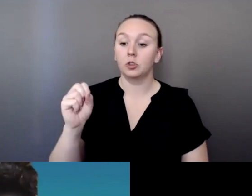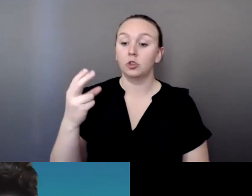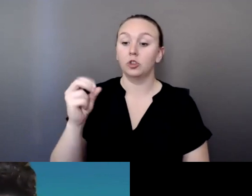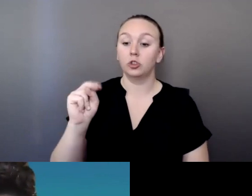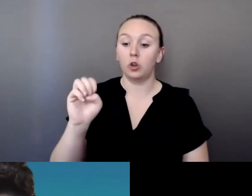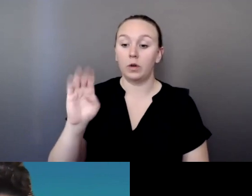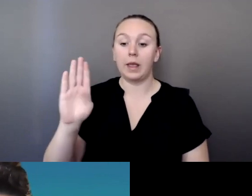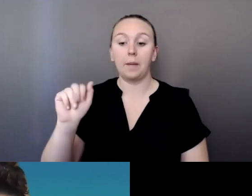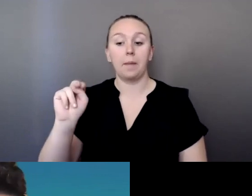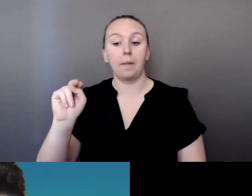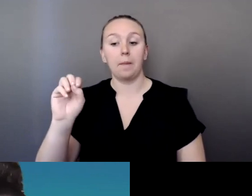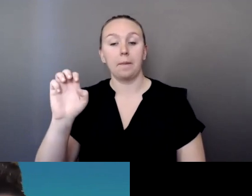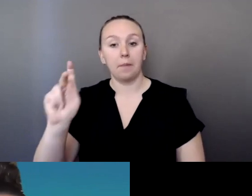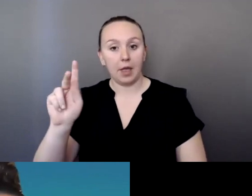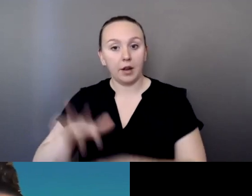tribe of Idaho.